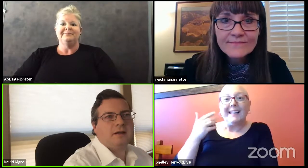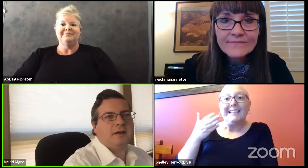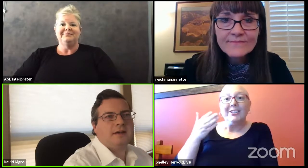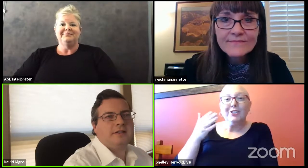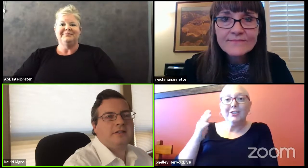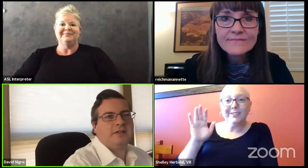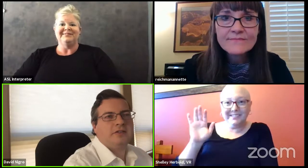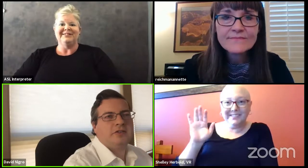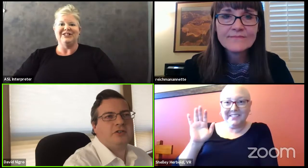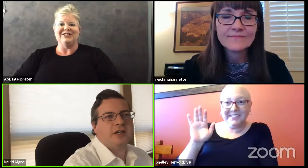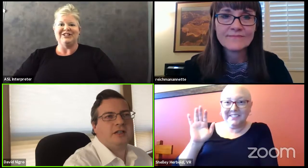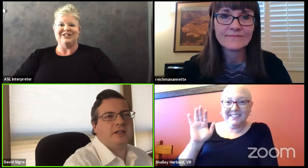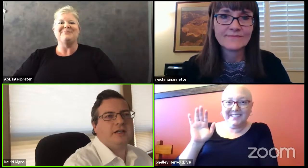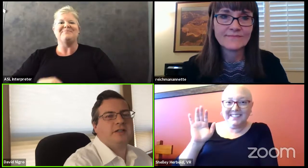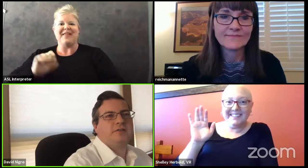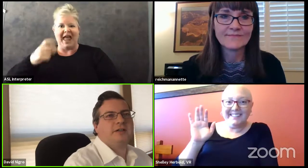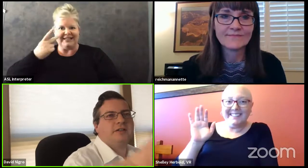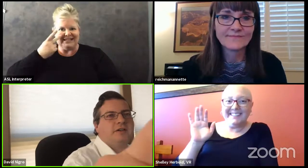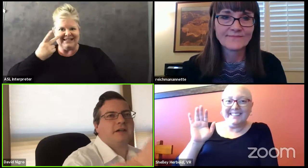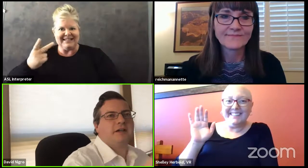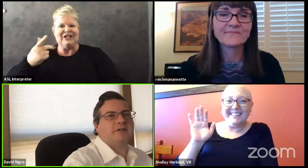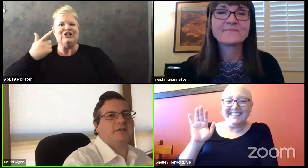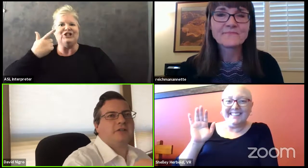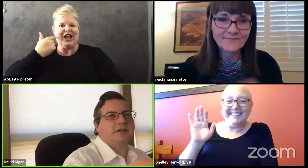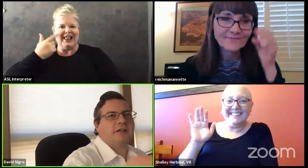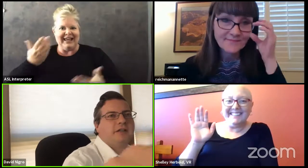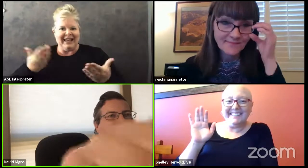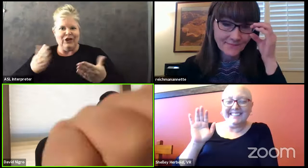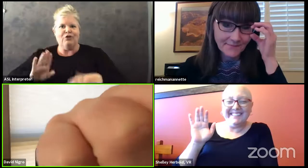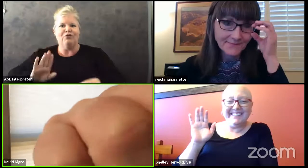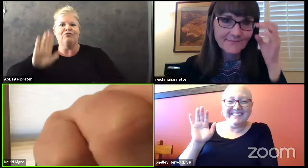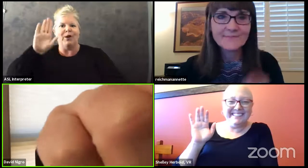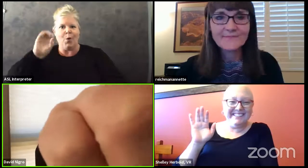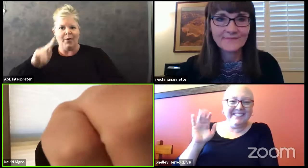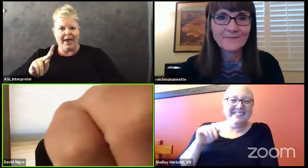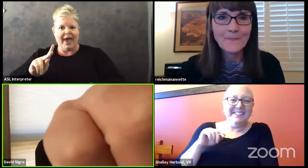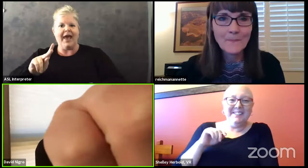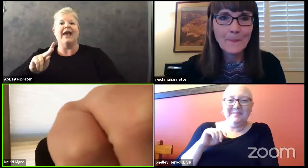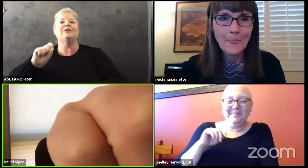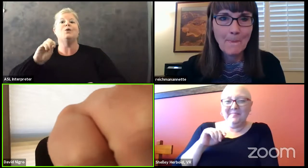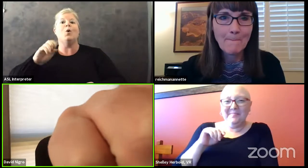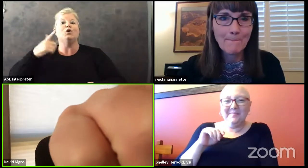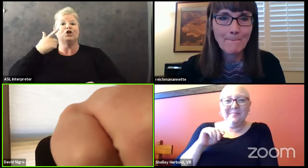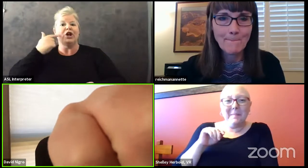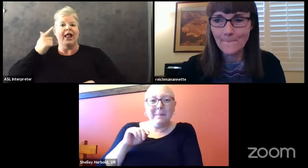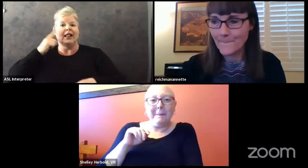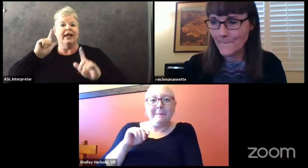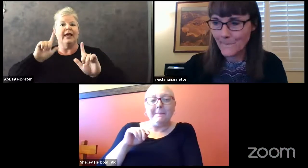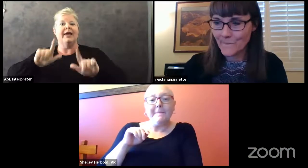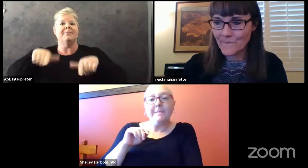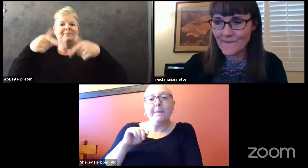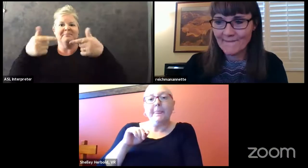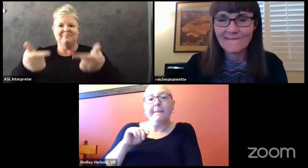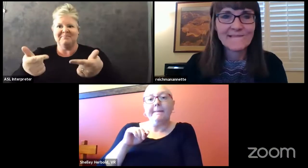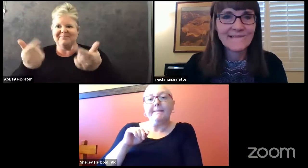And I see Shelly is raising your hand. So Shelly, you will have the floor now.